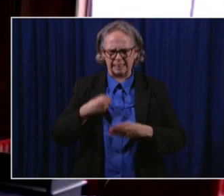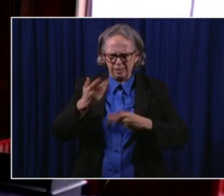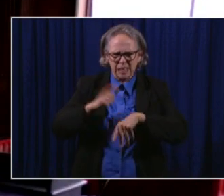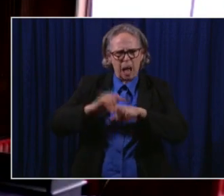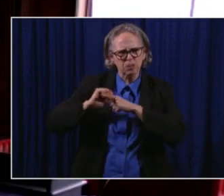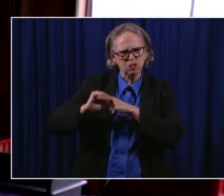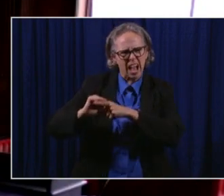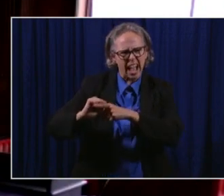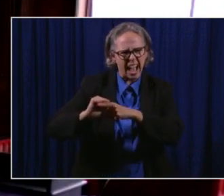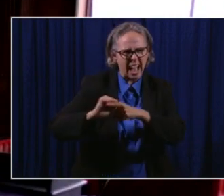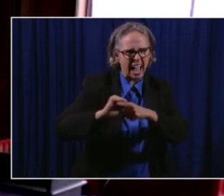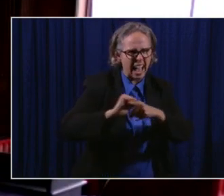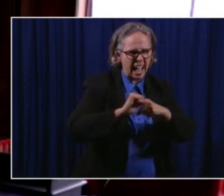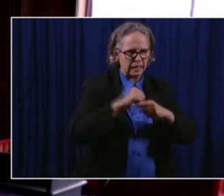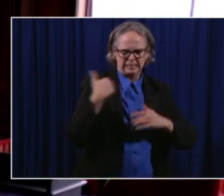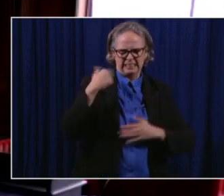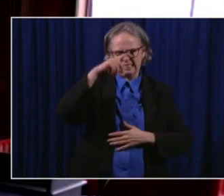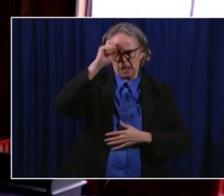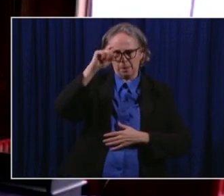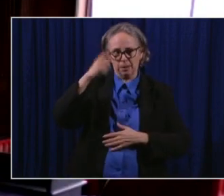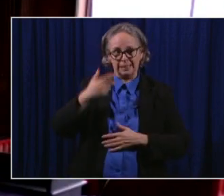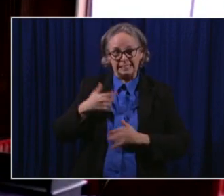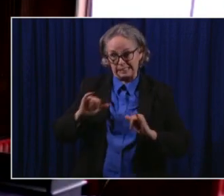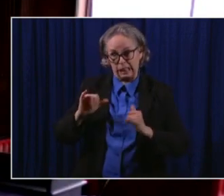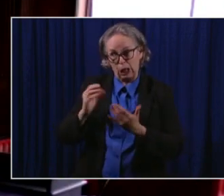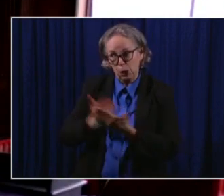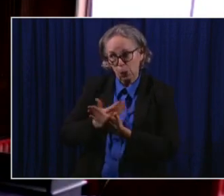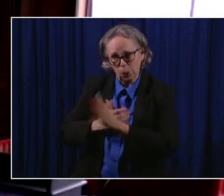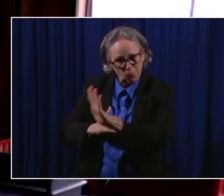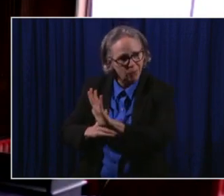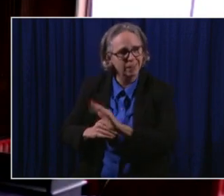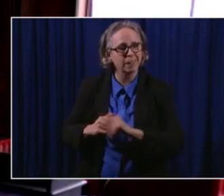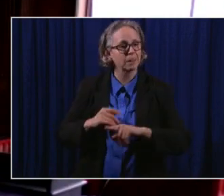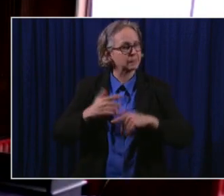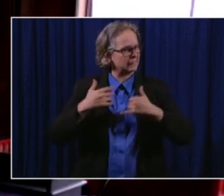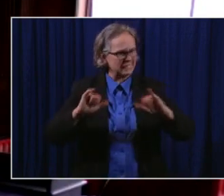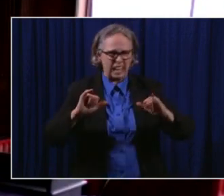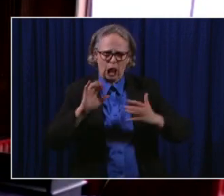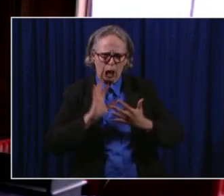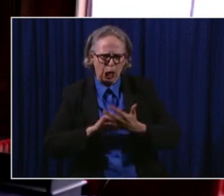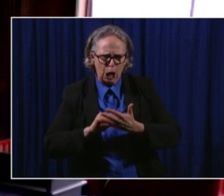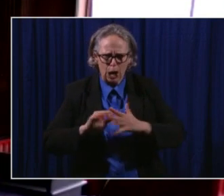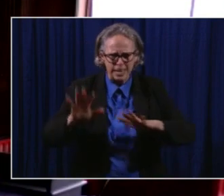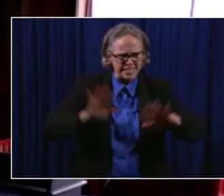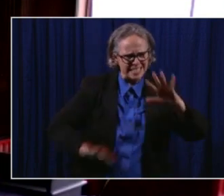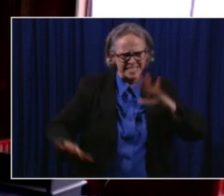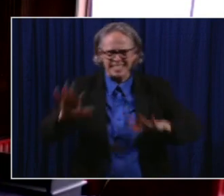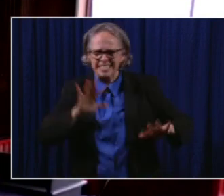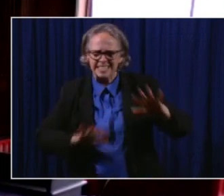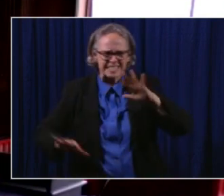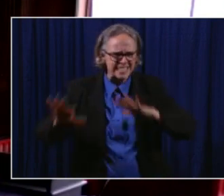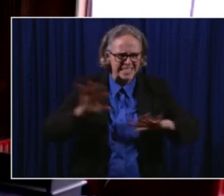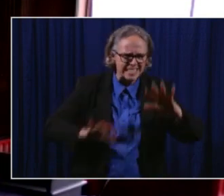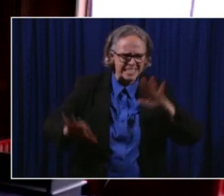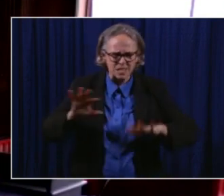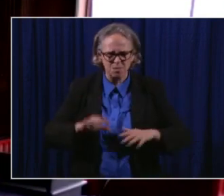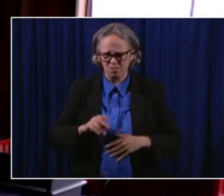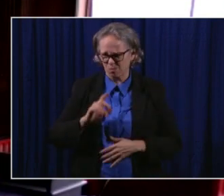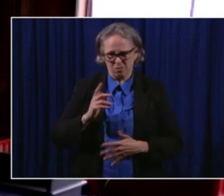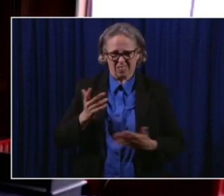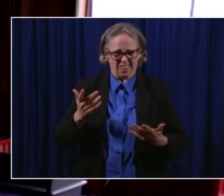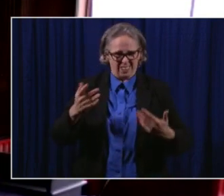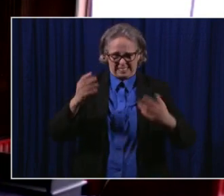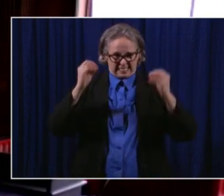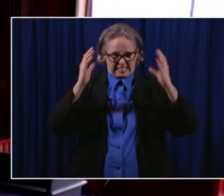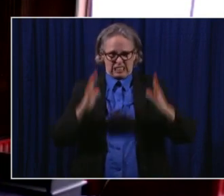learning curve. Zoom is new for everybody. I mean, I don't think anybody who said you wanted to be an educator early, I don't think they had a class on remote learning. So